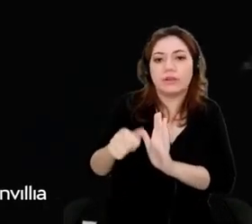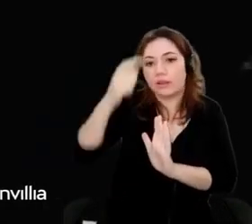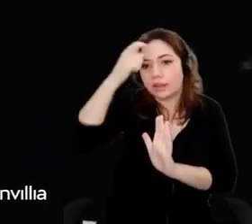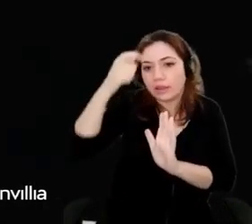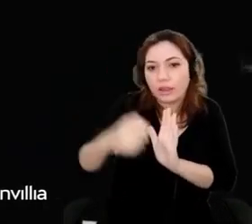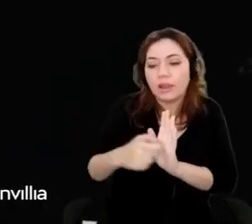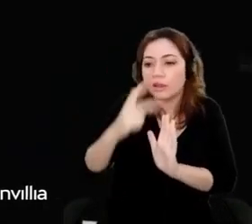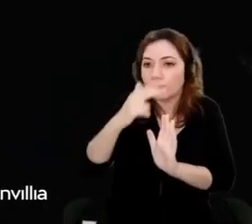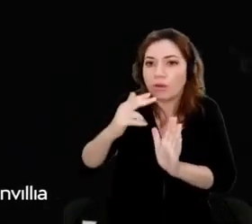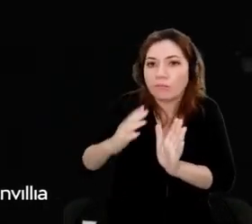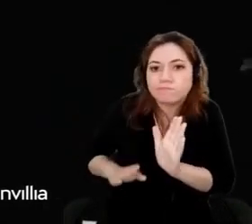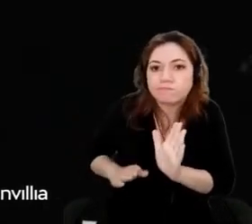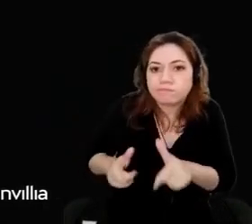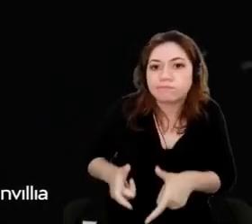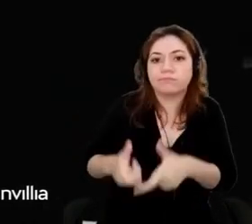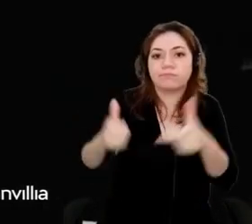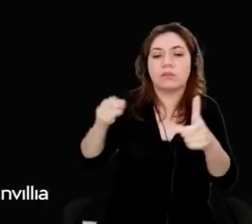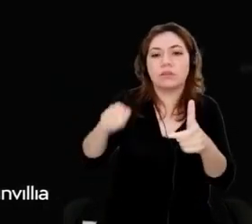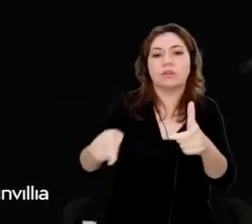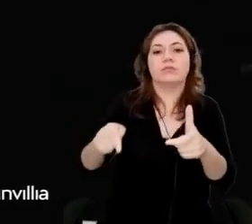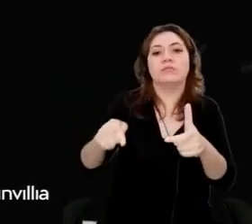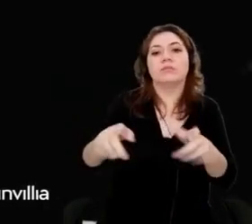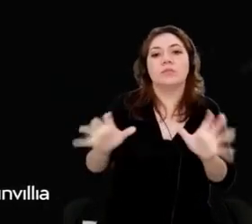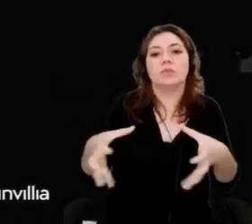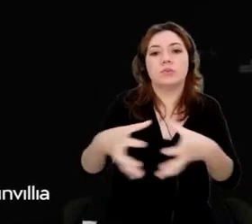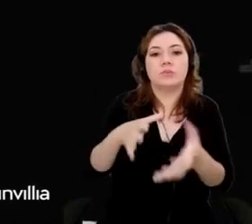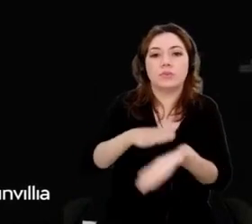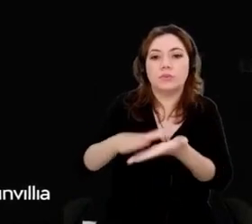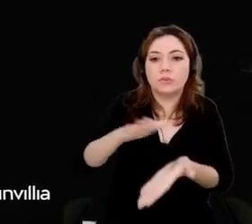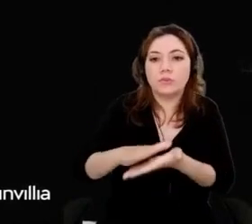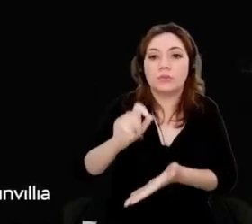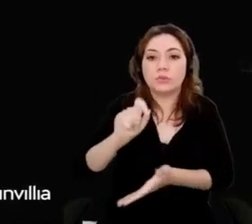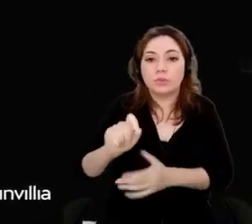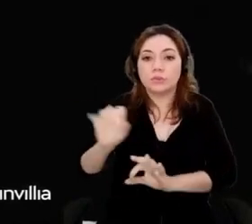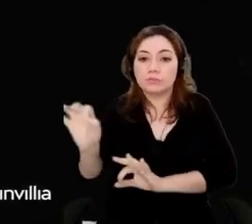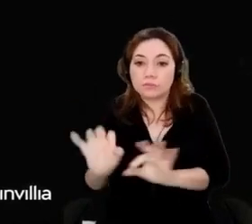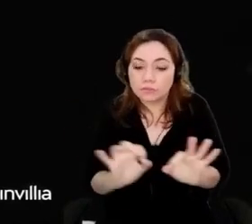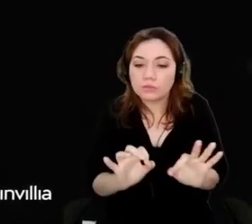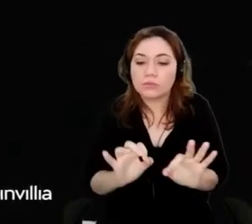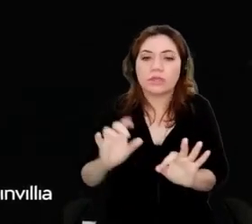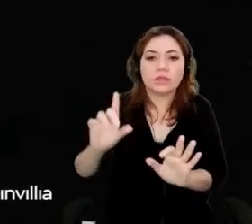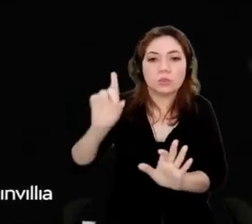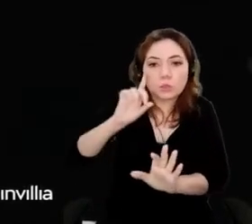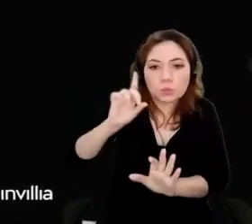orchestrate with day-by-day tools used by them and by our client teams.